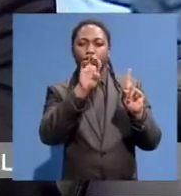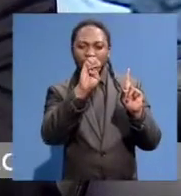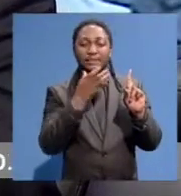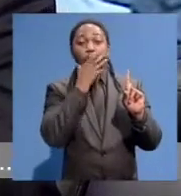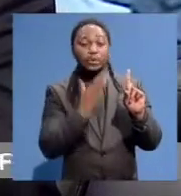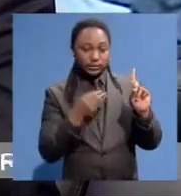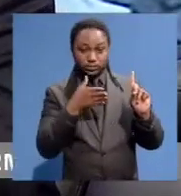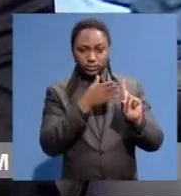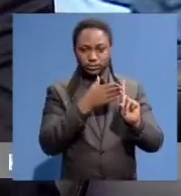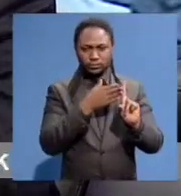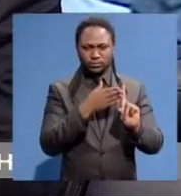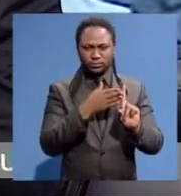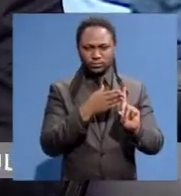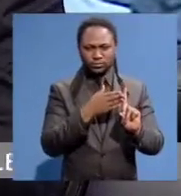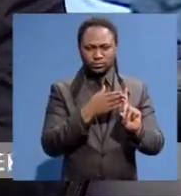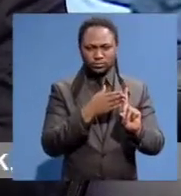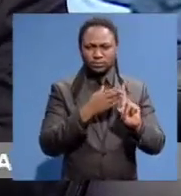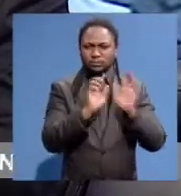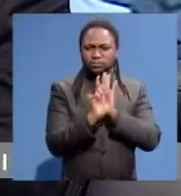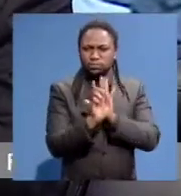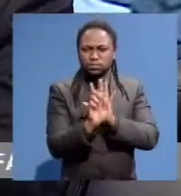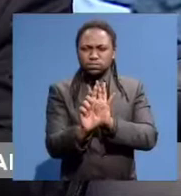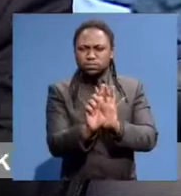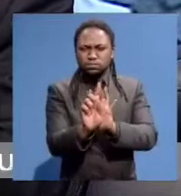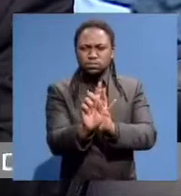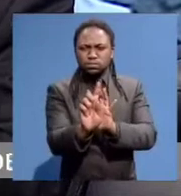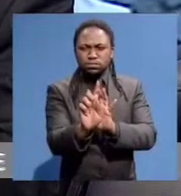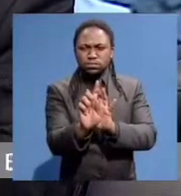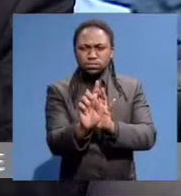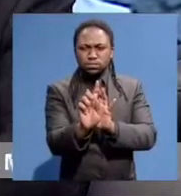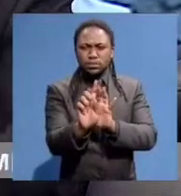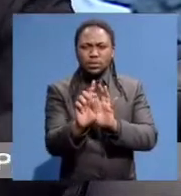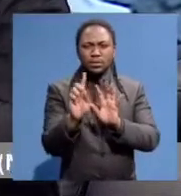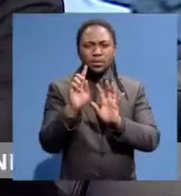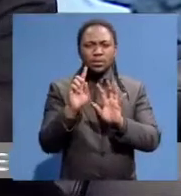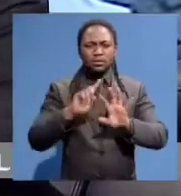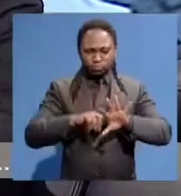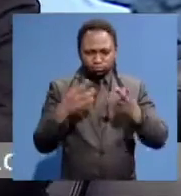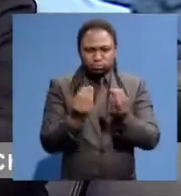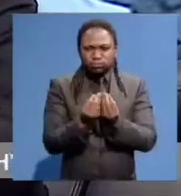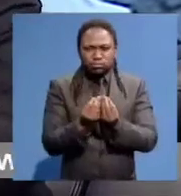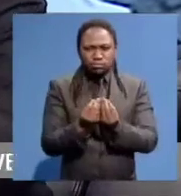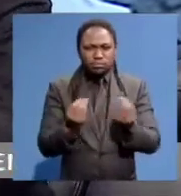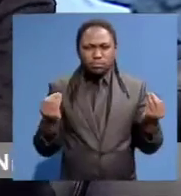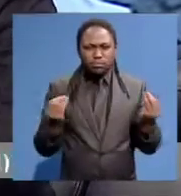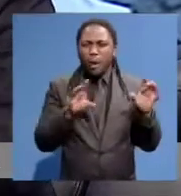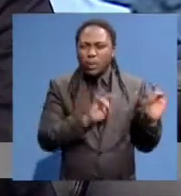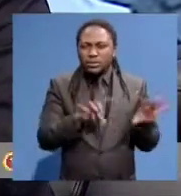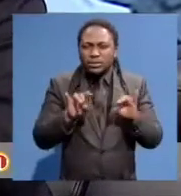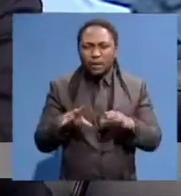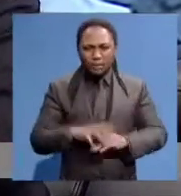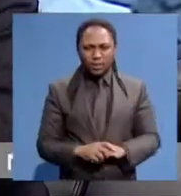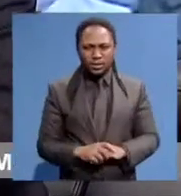what happened after that? For us to juxtapose that and say, look at where the Jews are now. How,